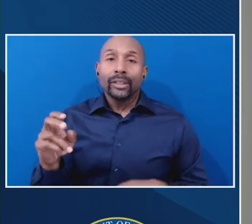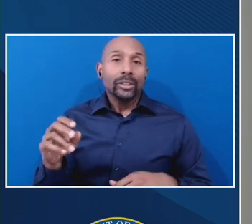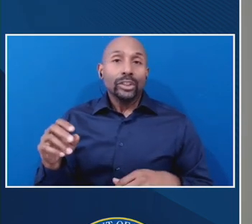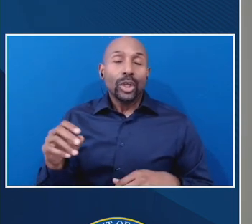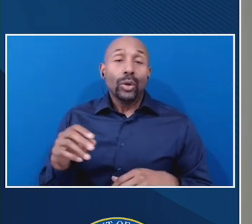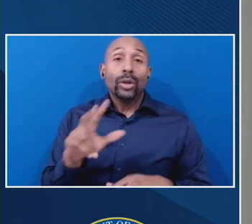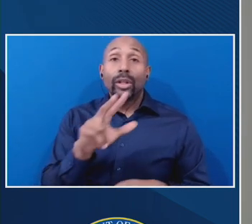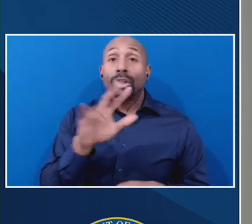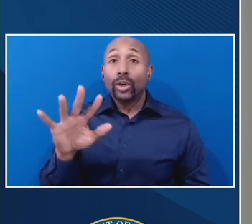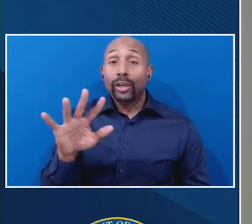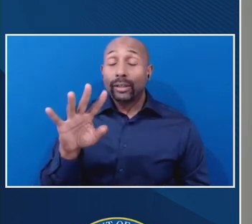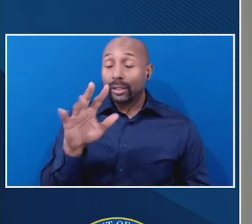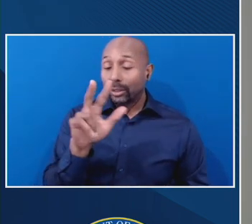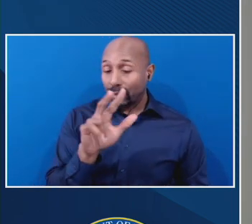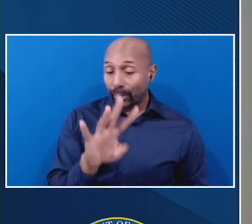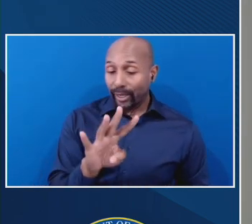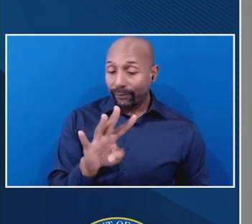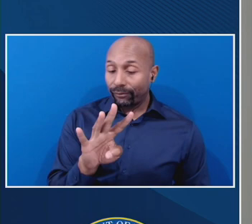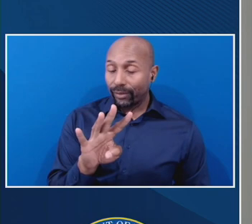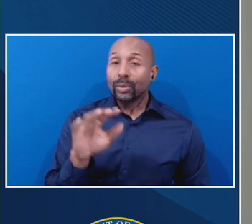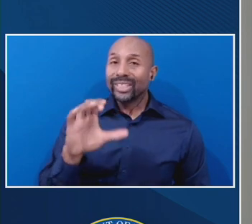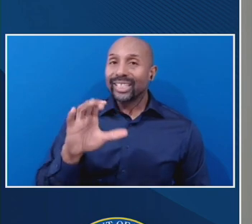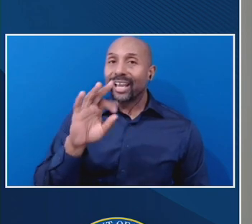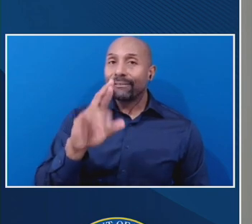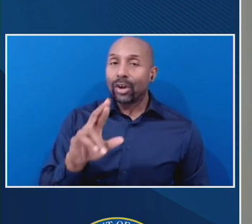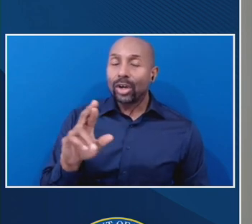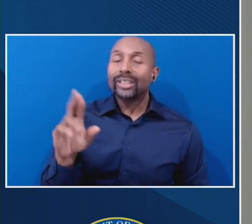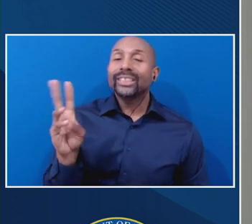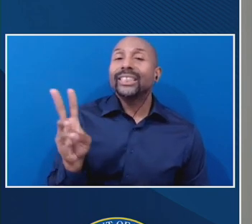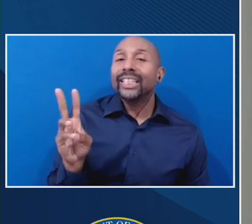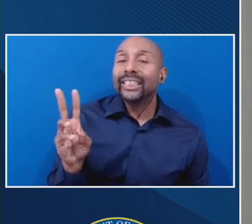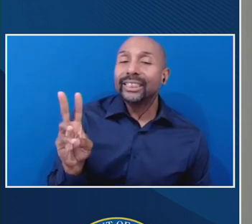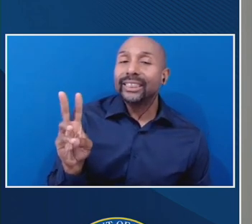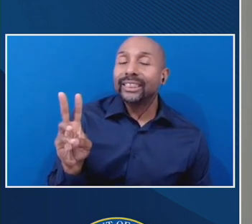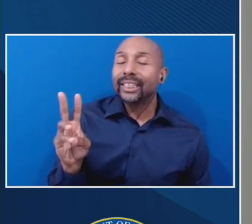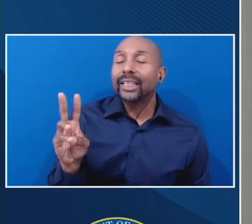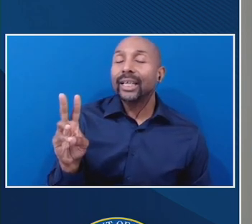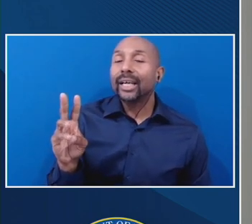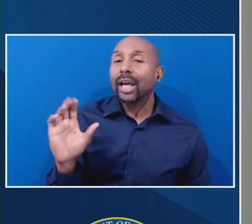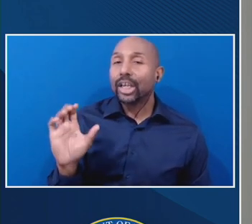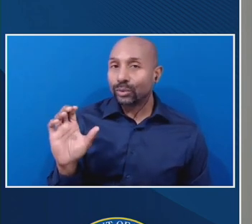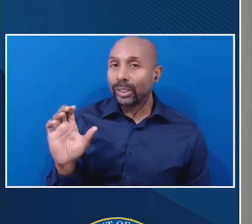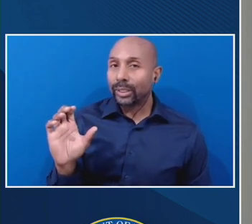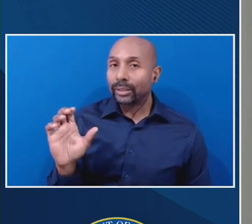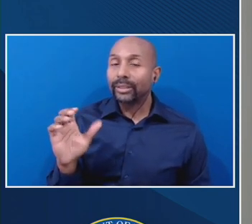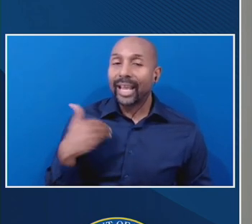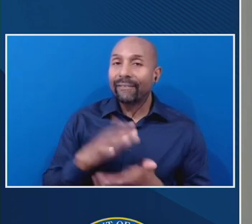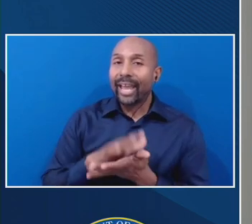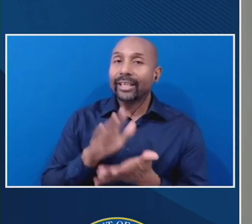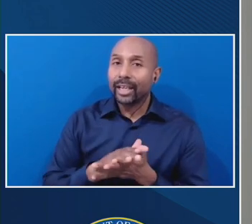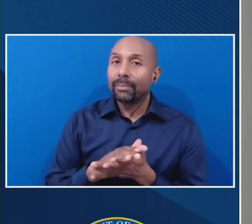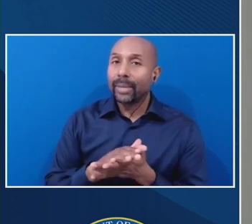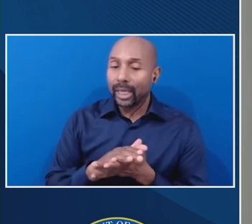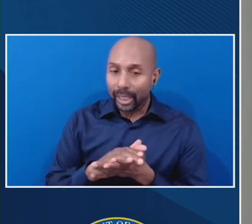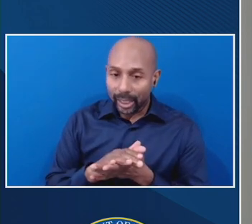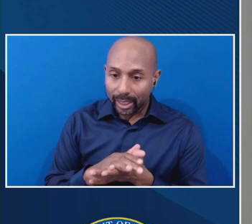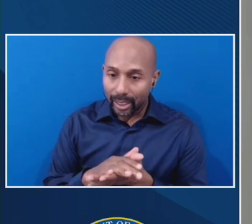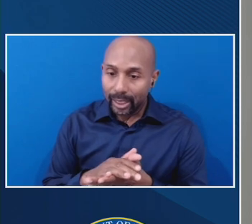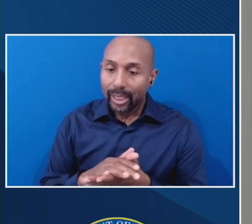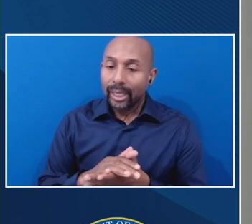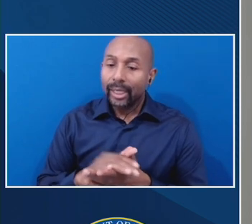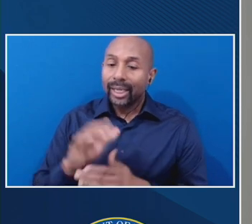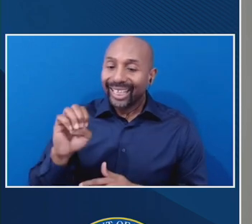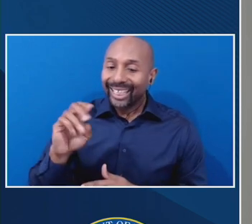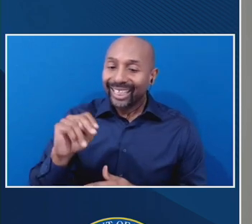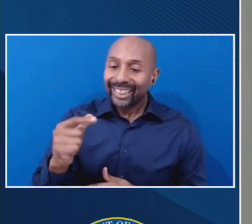-600, CFR 600. That's where that issue is dealt with. Those are our requirements